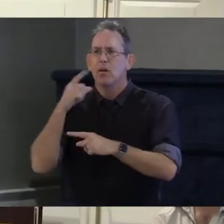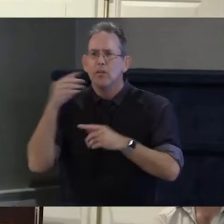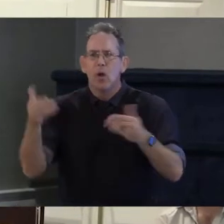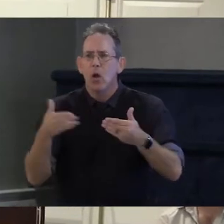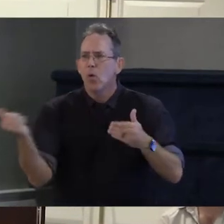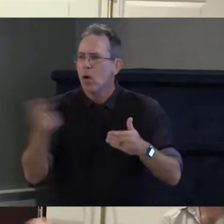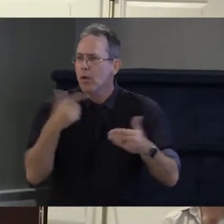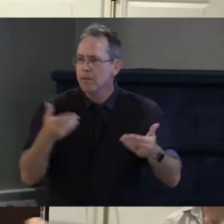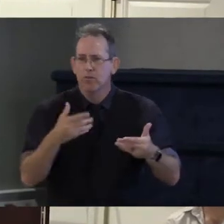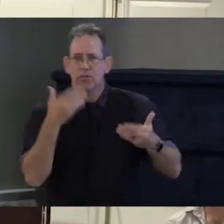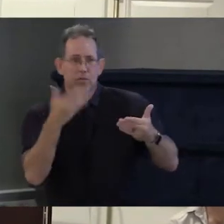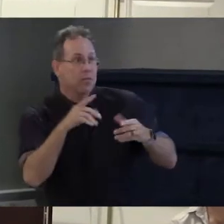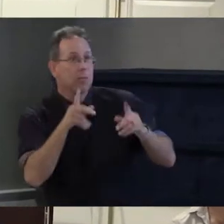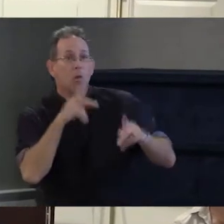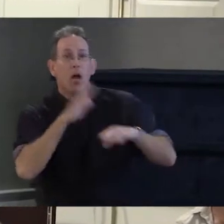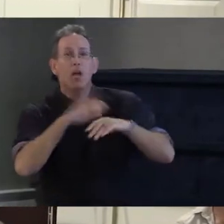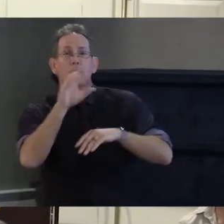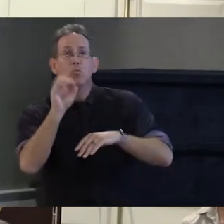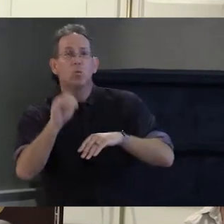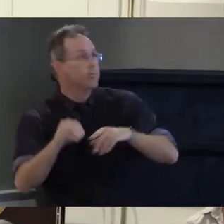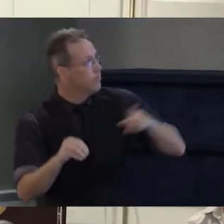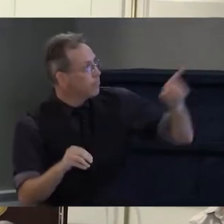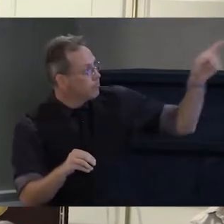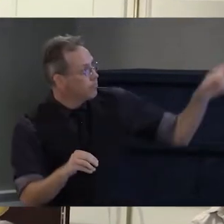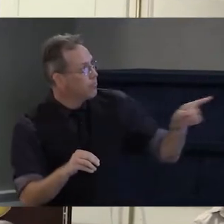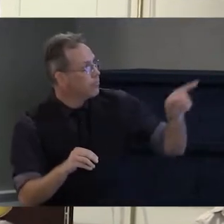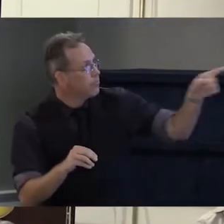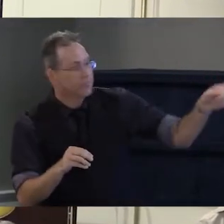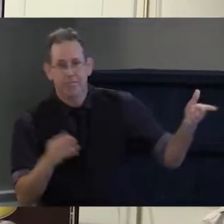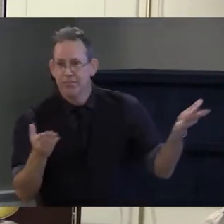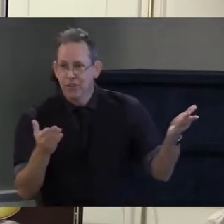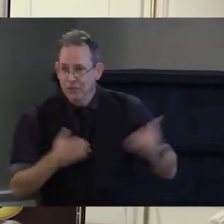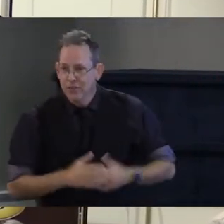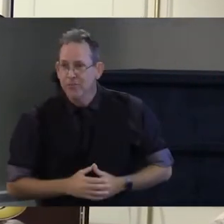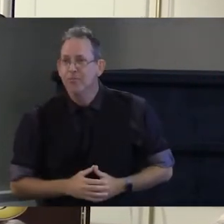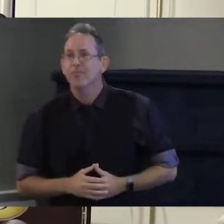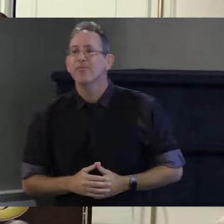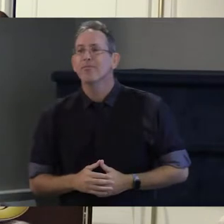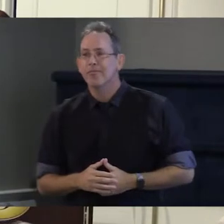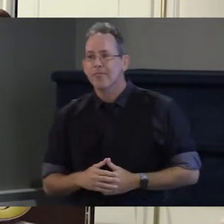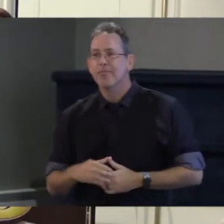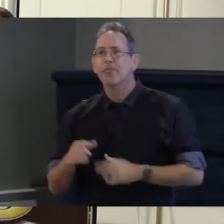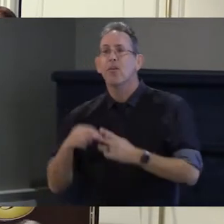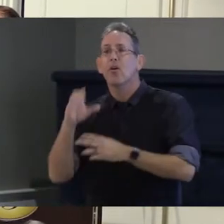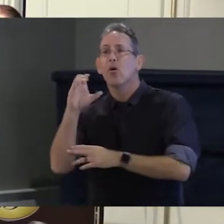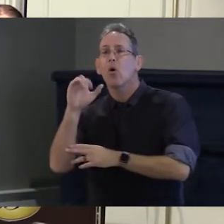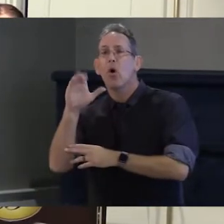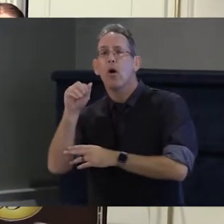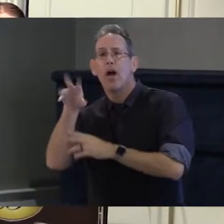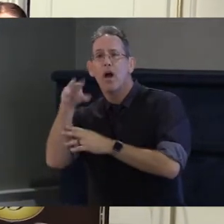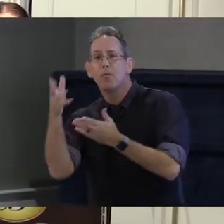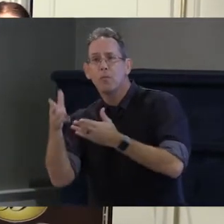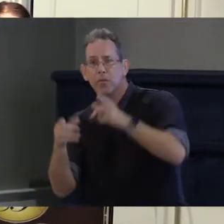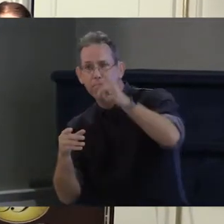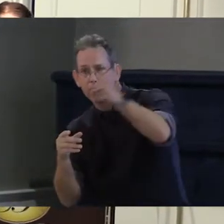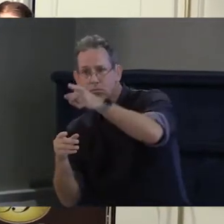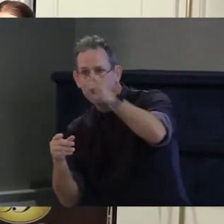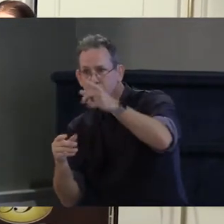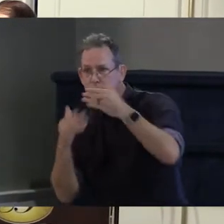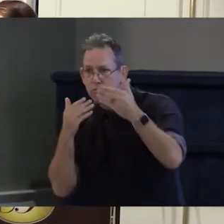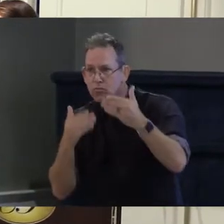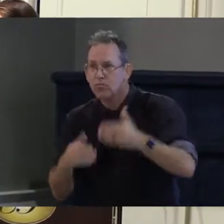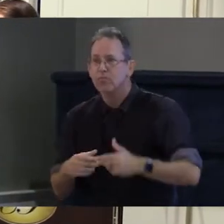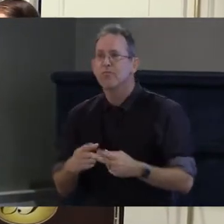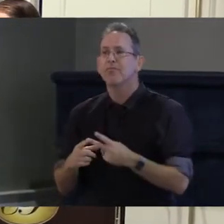zoom thank ORCA for helping us out with this today a particular thanks goes to Linda Milady of the Vermont Center for Independent Living and